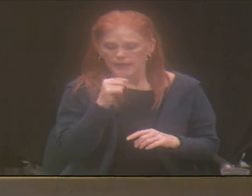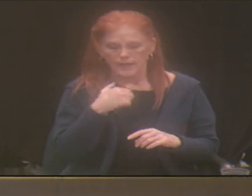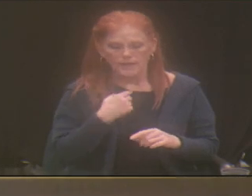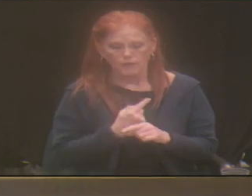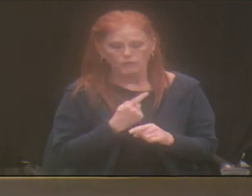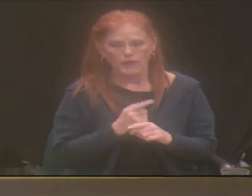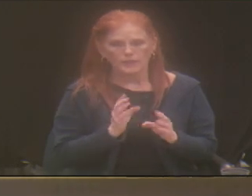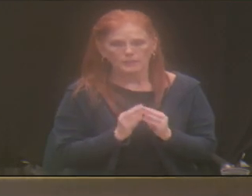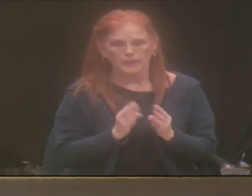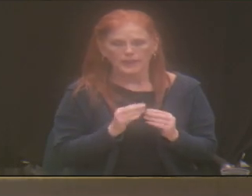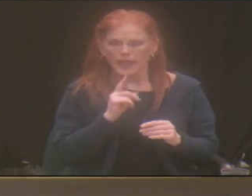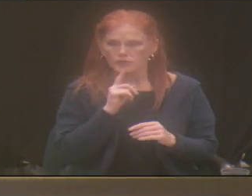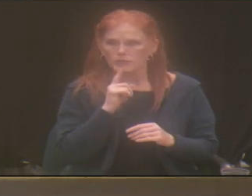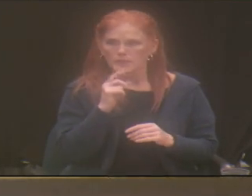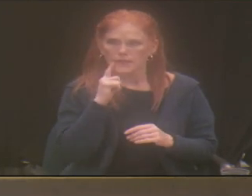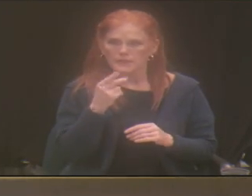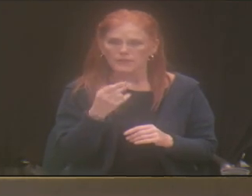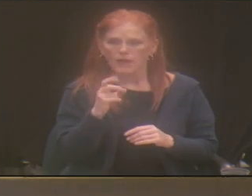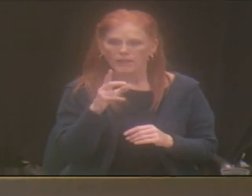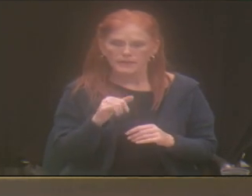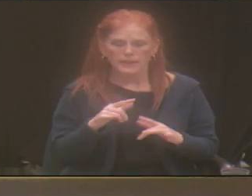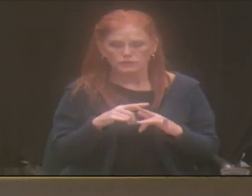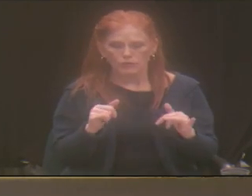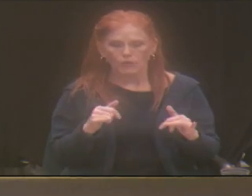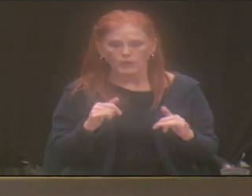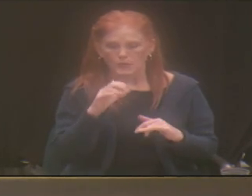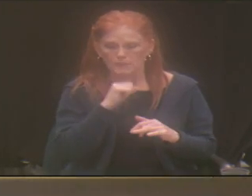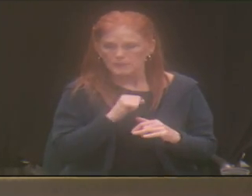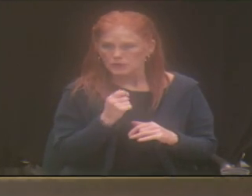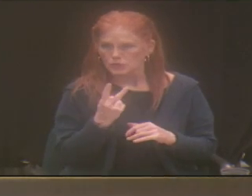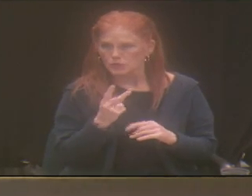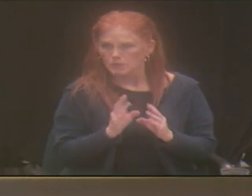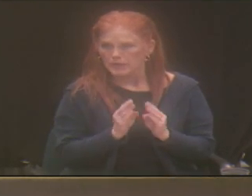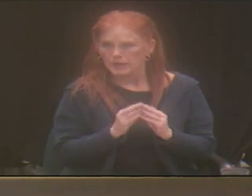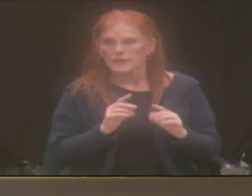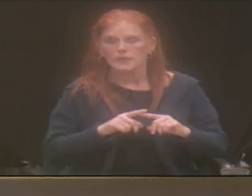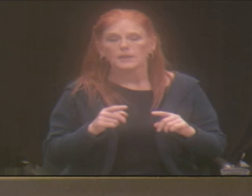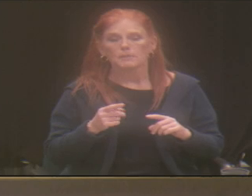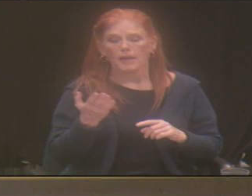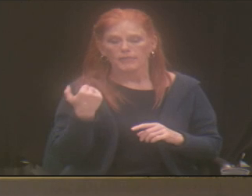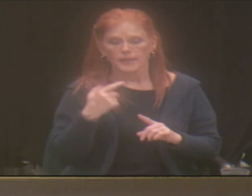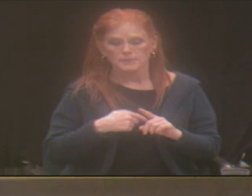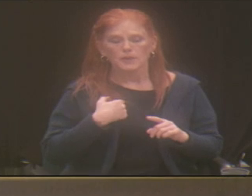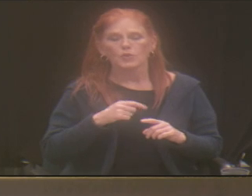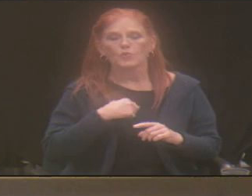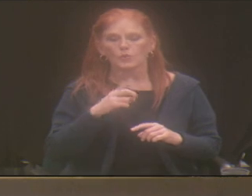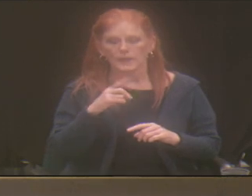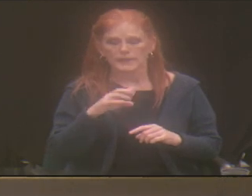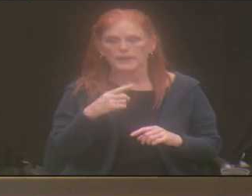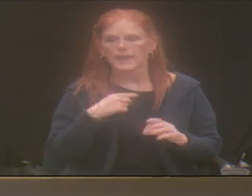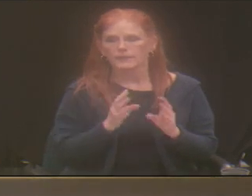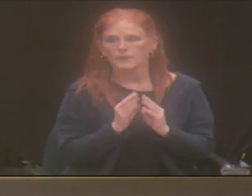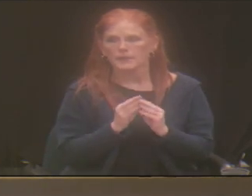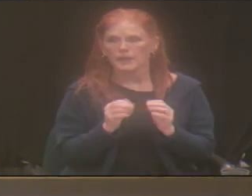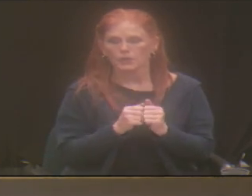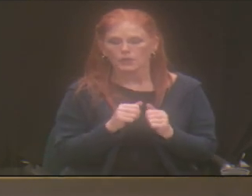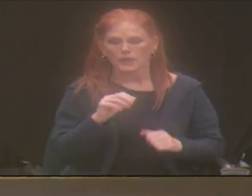missed a couple of months due to holidays, et cetera. But we did meet with the mayor last month and some of her staff.